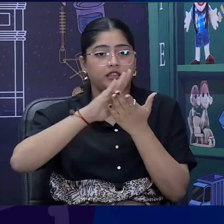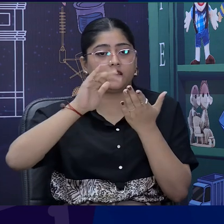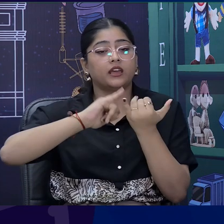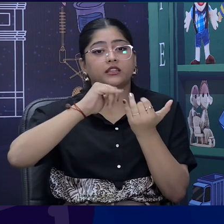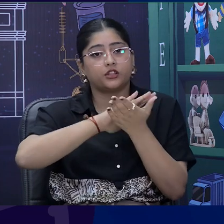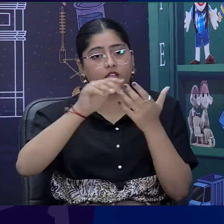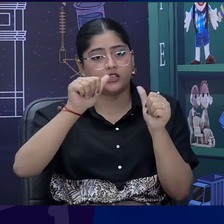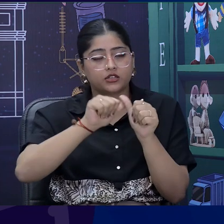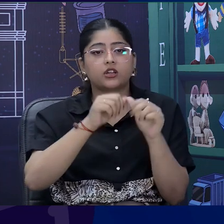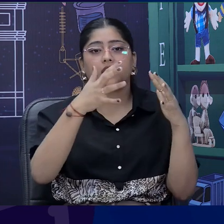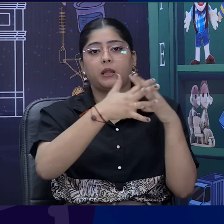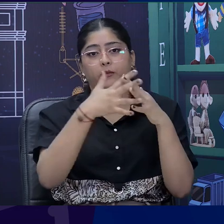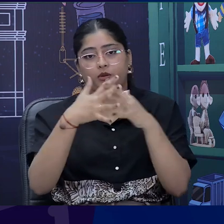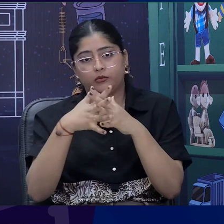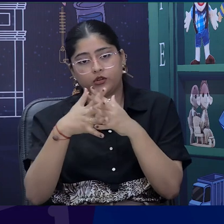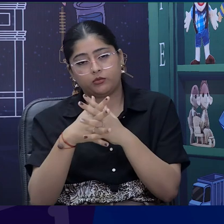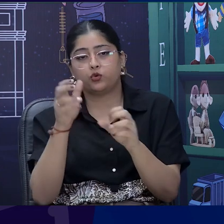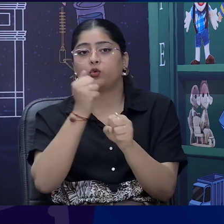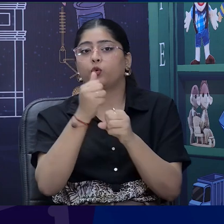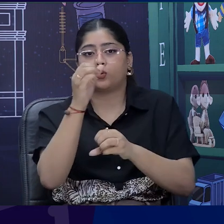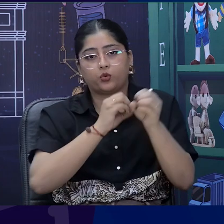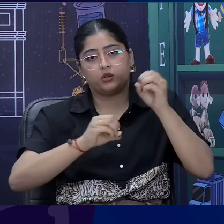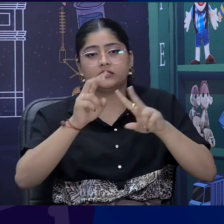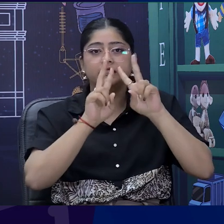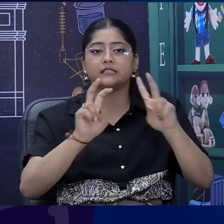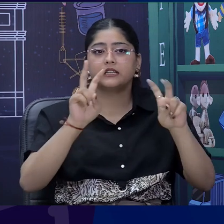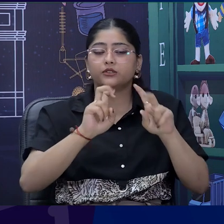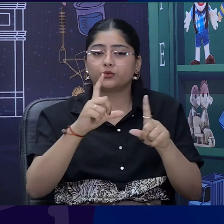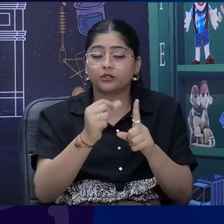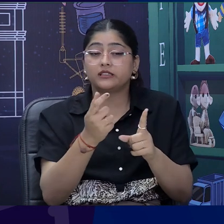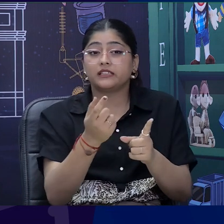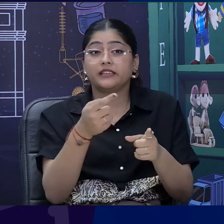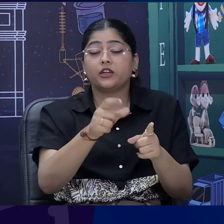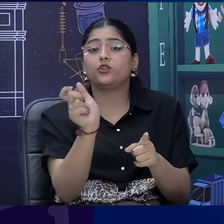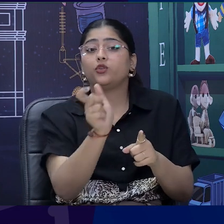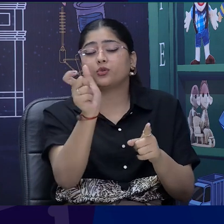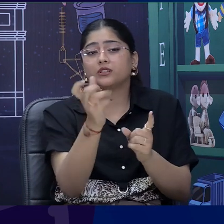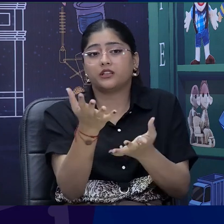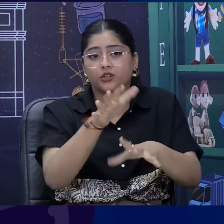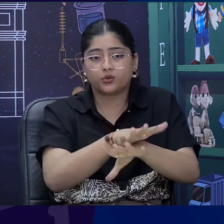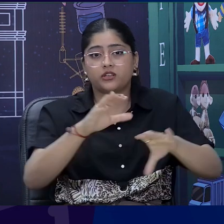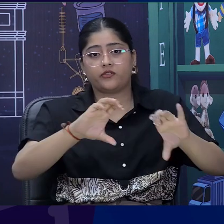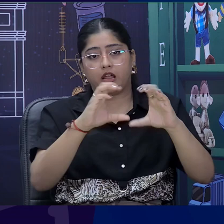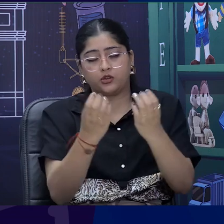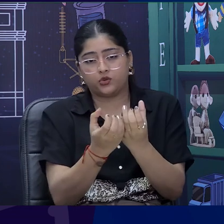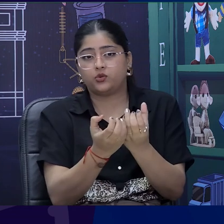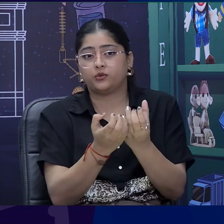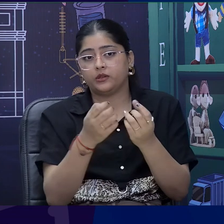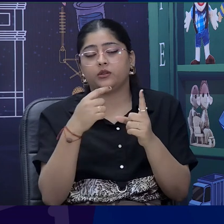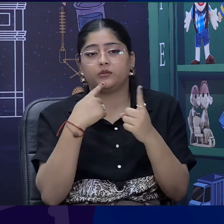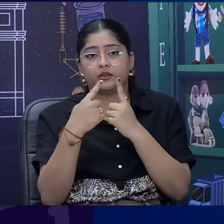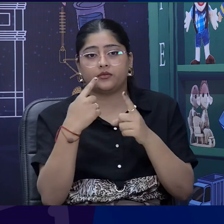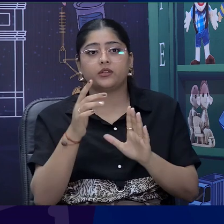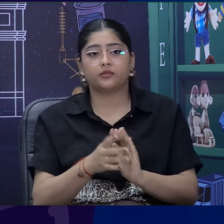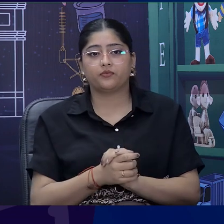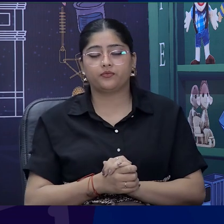if you talk about inclusive classroom right without where we do not have any whiteboard or smartboard or e